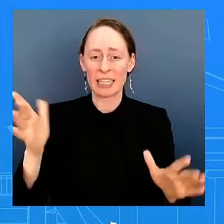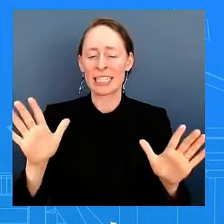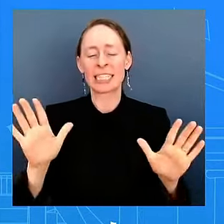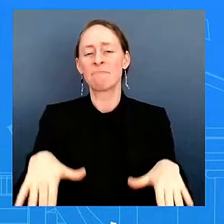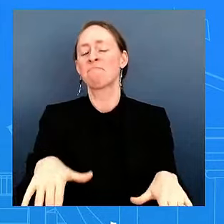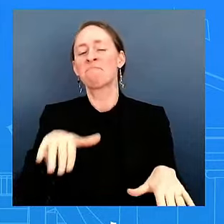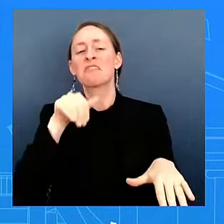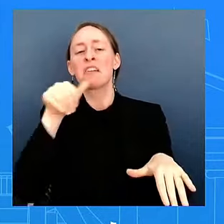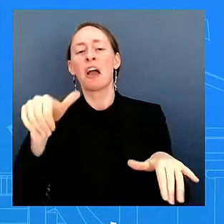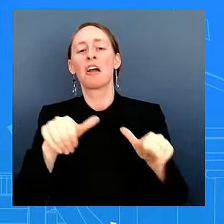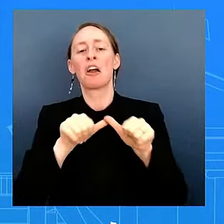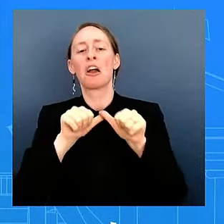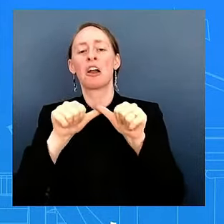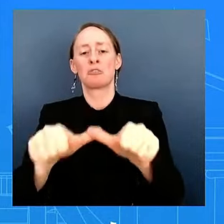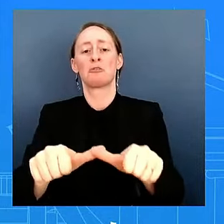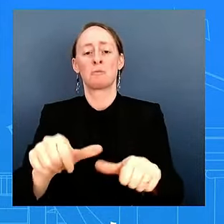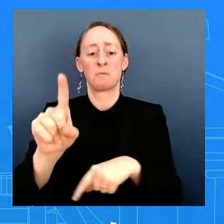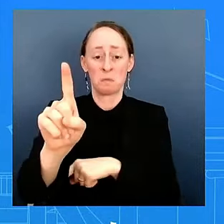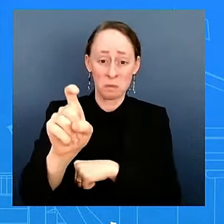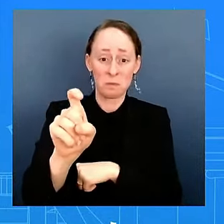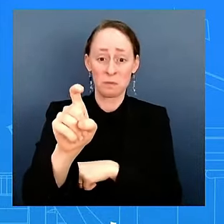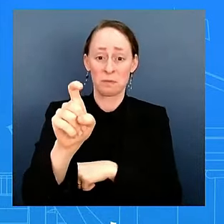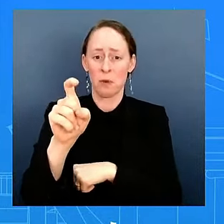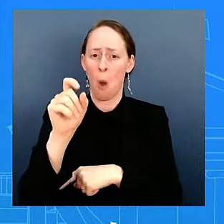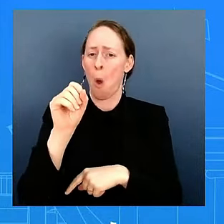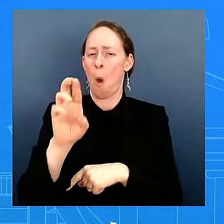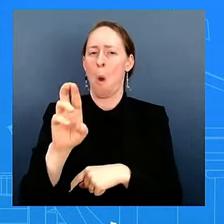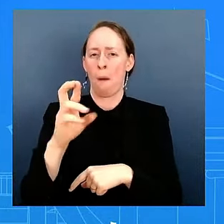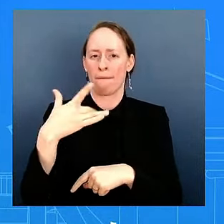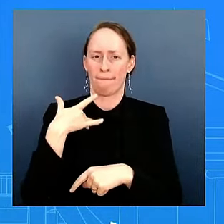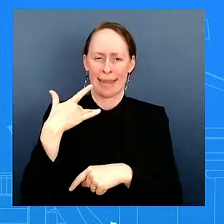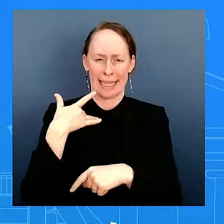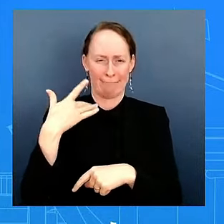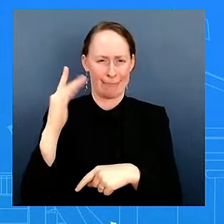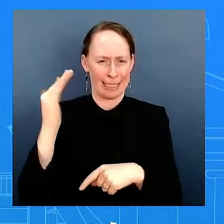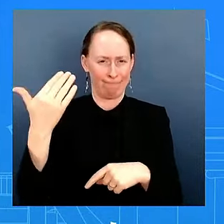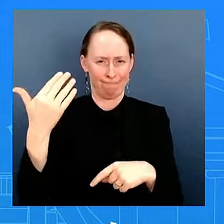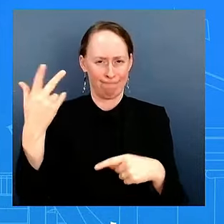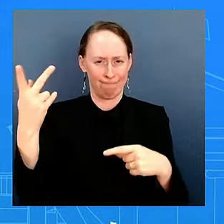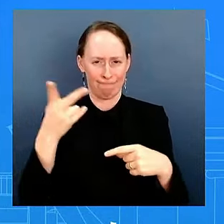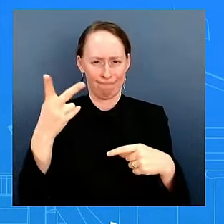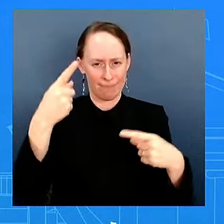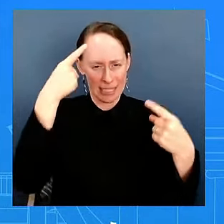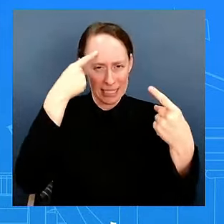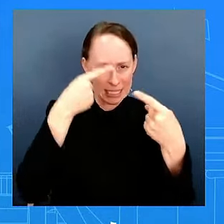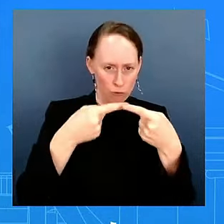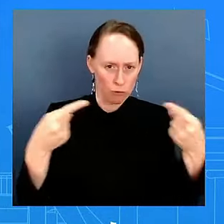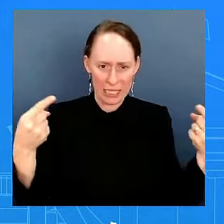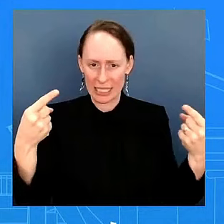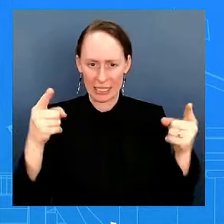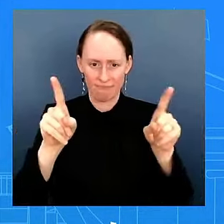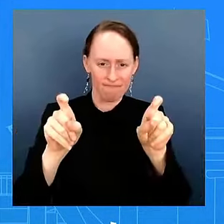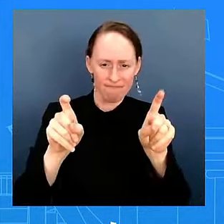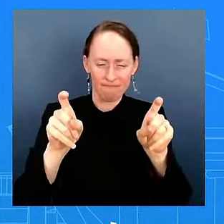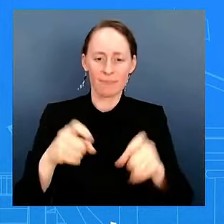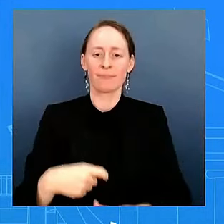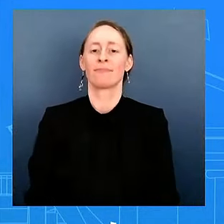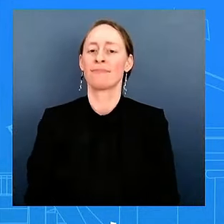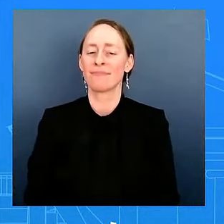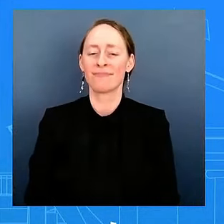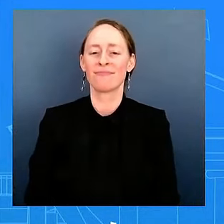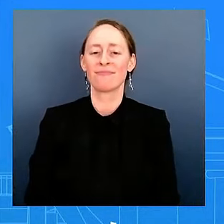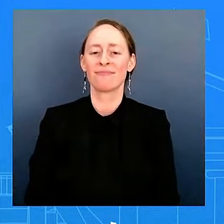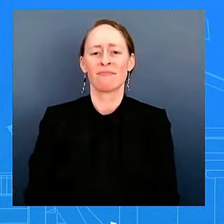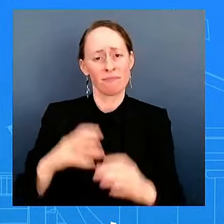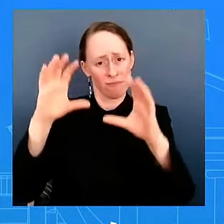Speaker and the President. know that they're, as you said yesterday, very close. Yeah. Any look. He respects, again, his good friend, Speaker Pelosi, former Speaker